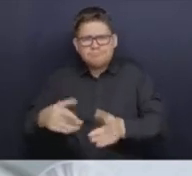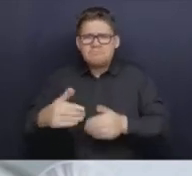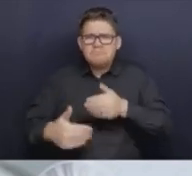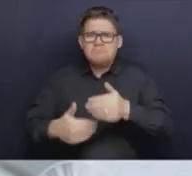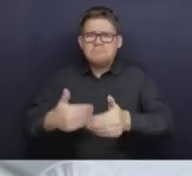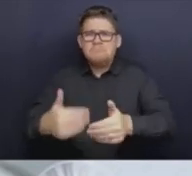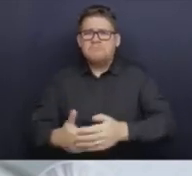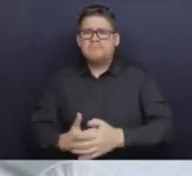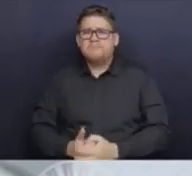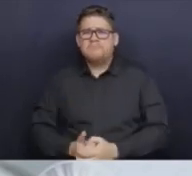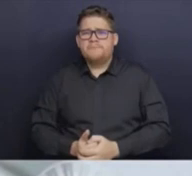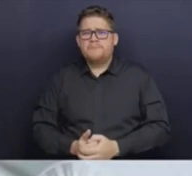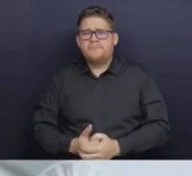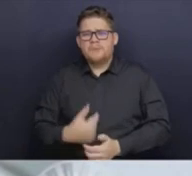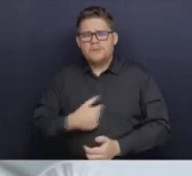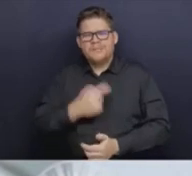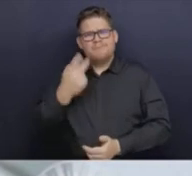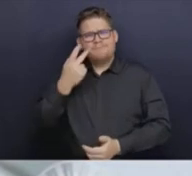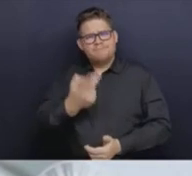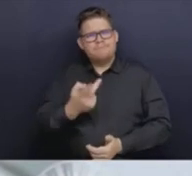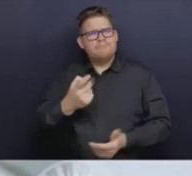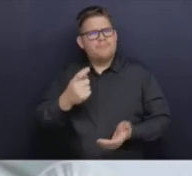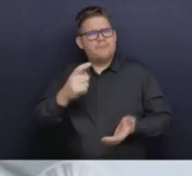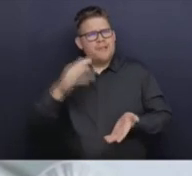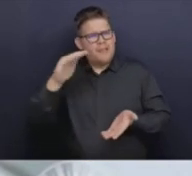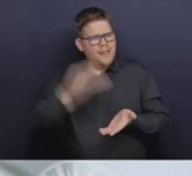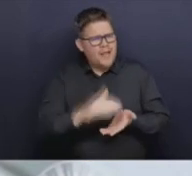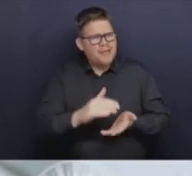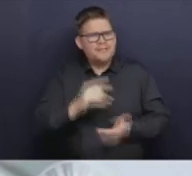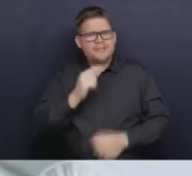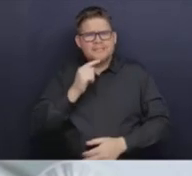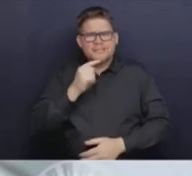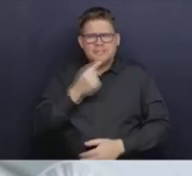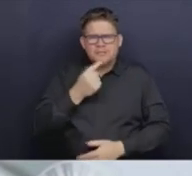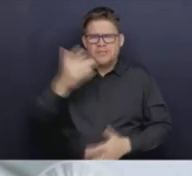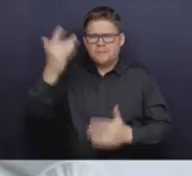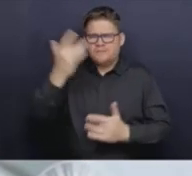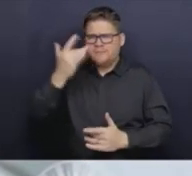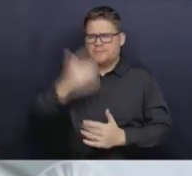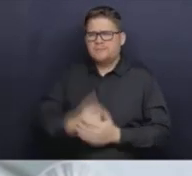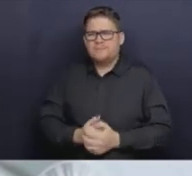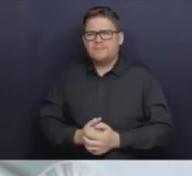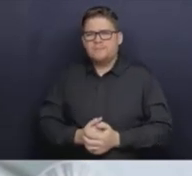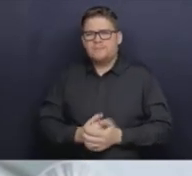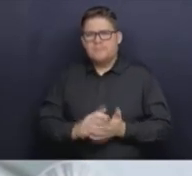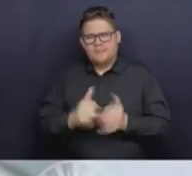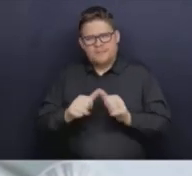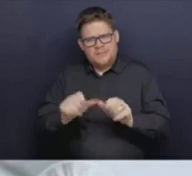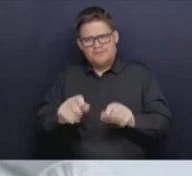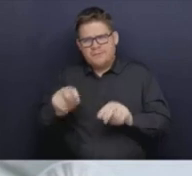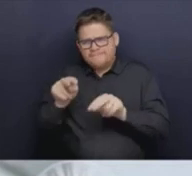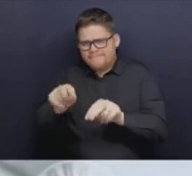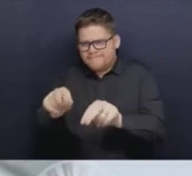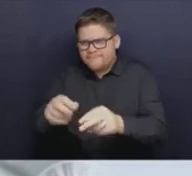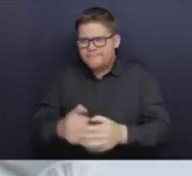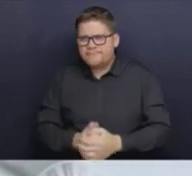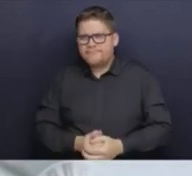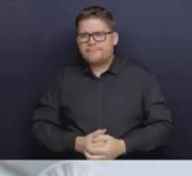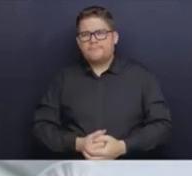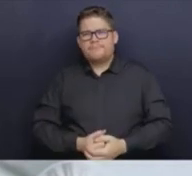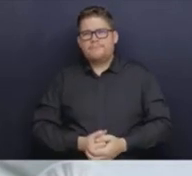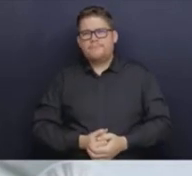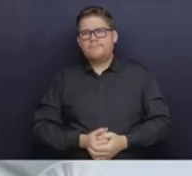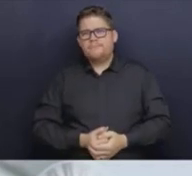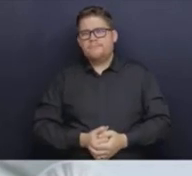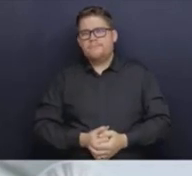severity of illness. So we need to keep watching for that. And, yes, I expect that there will be some impact